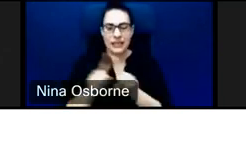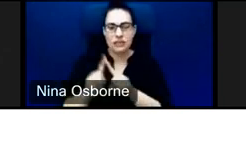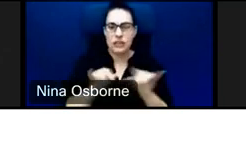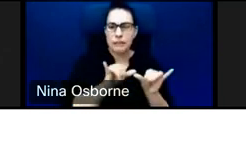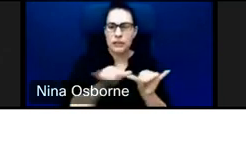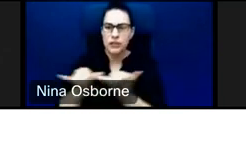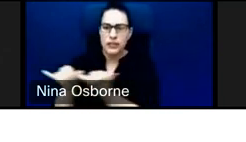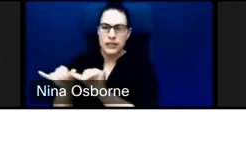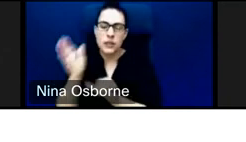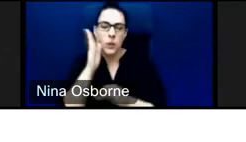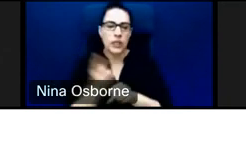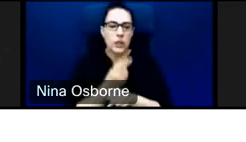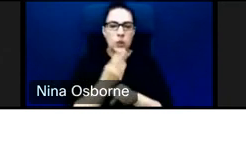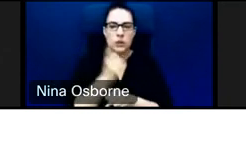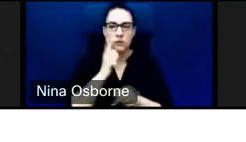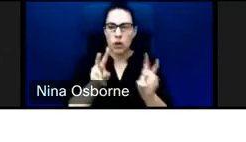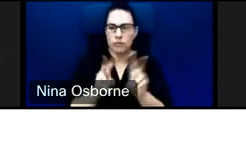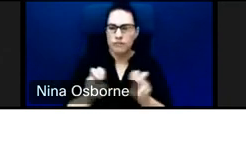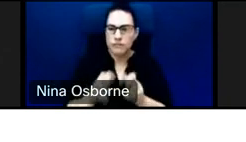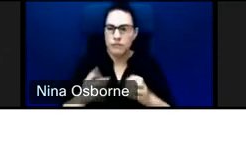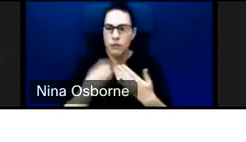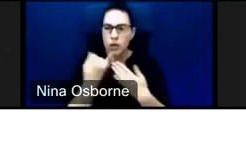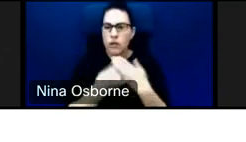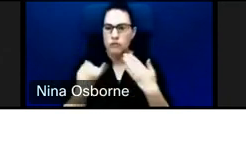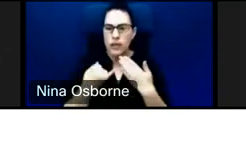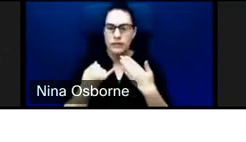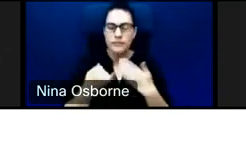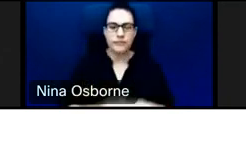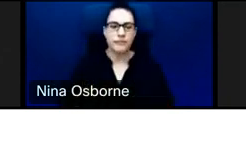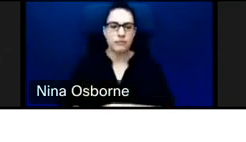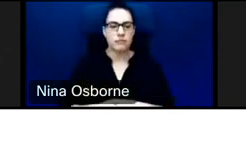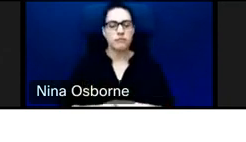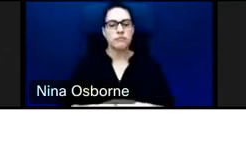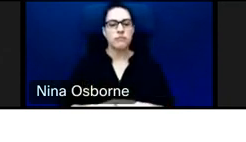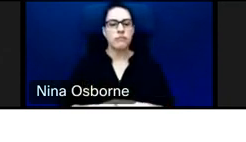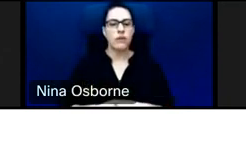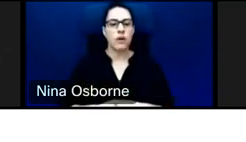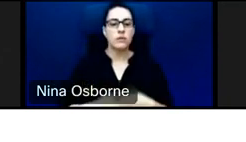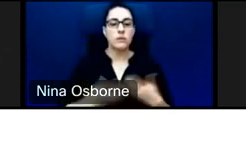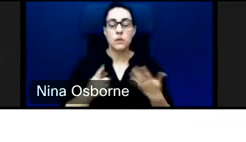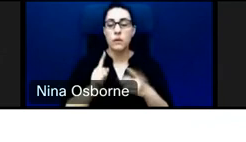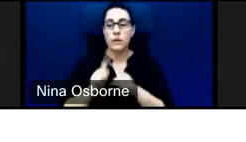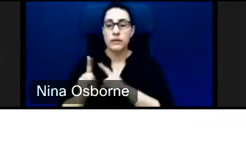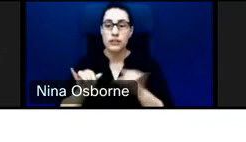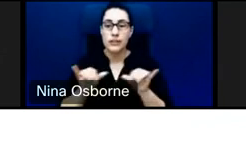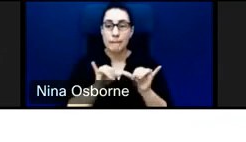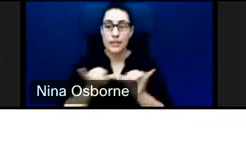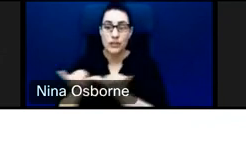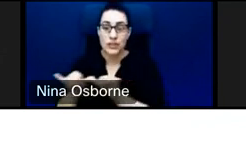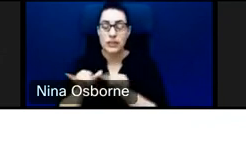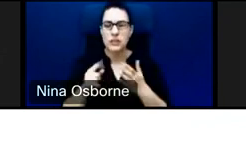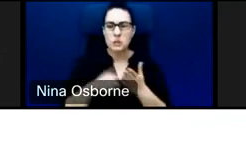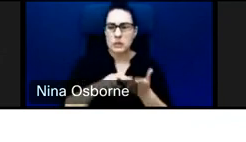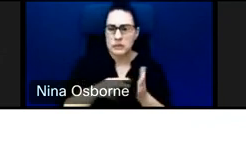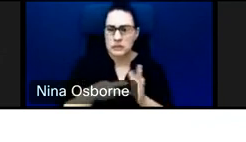performance of a project over time. And so all of those metrics as well as the definitions are included for